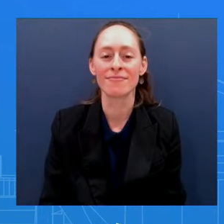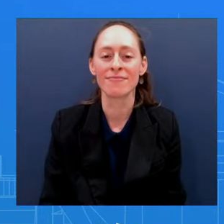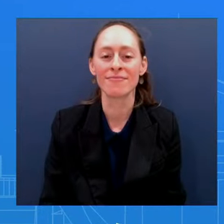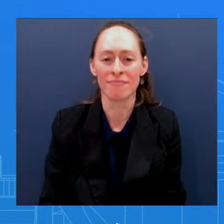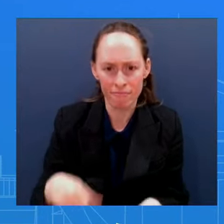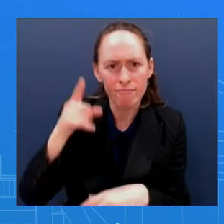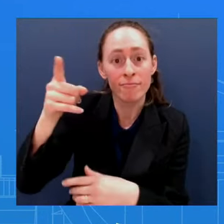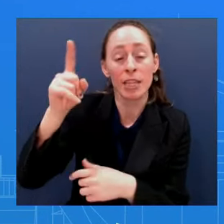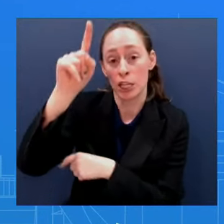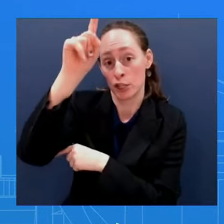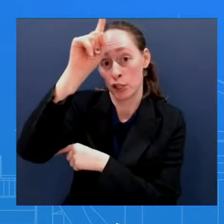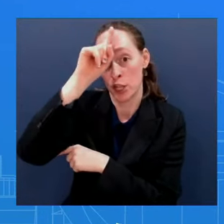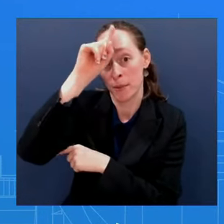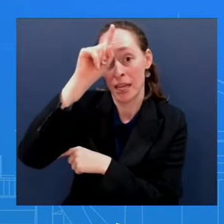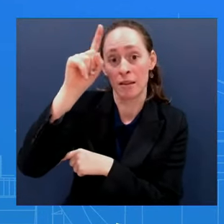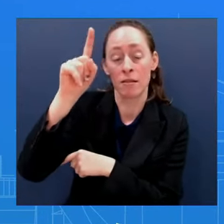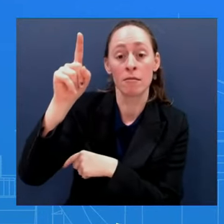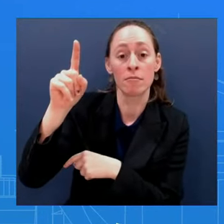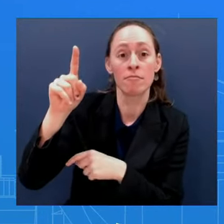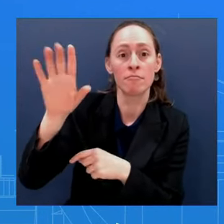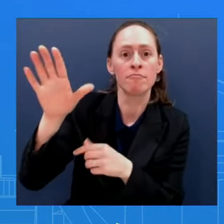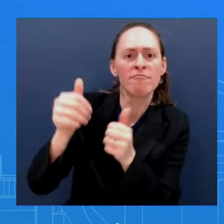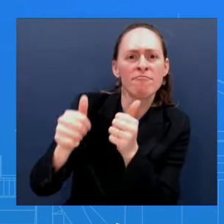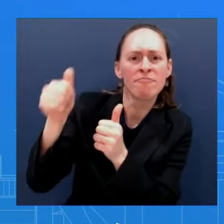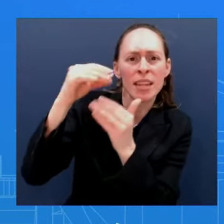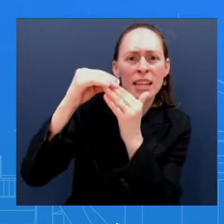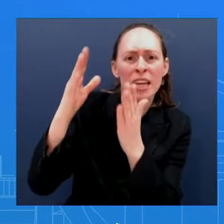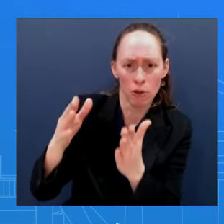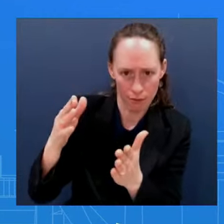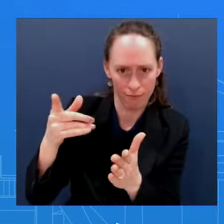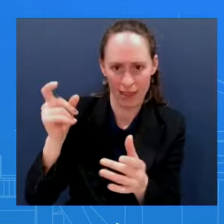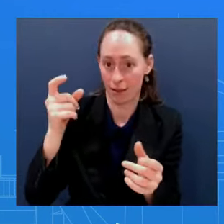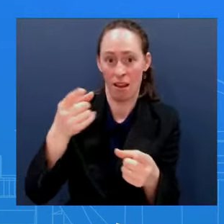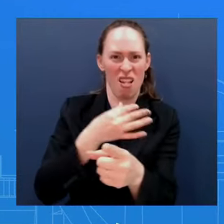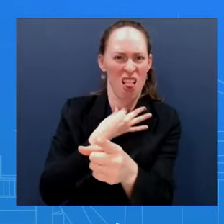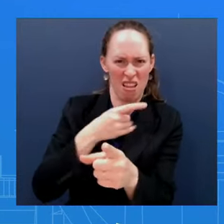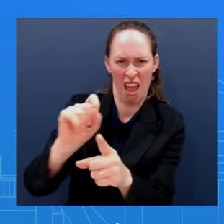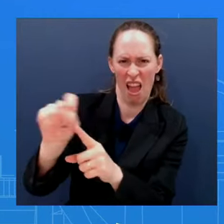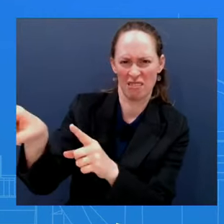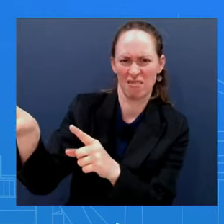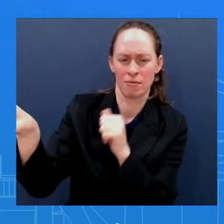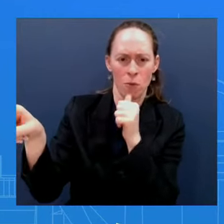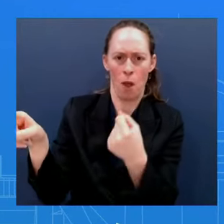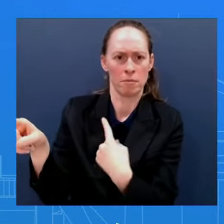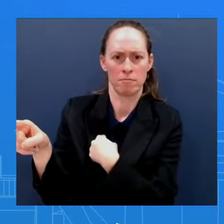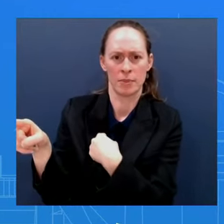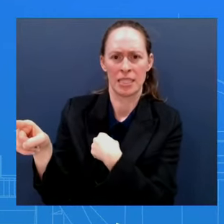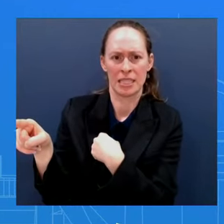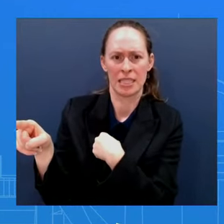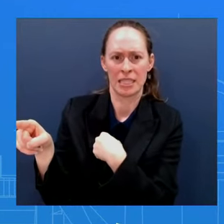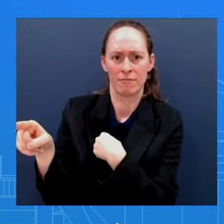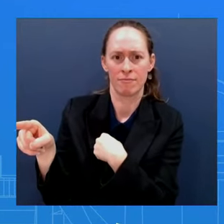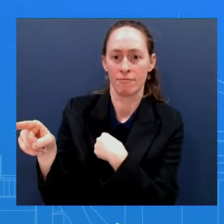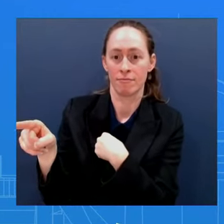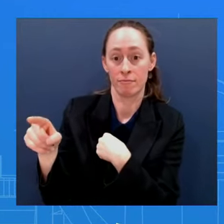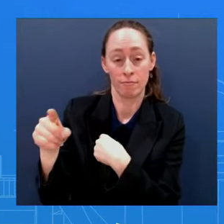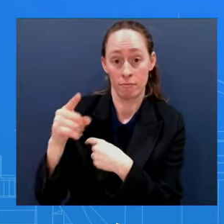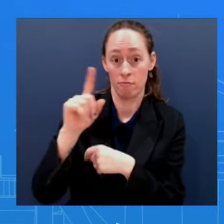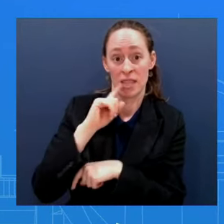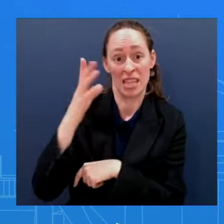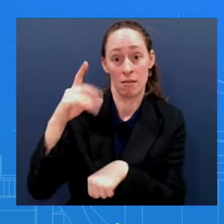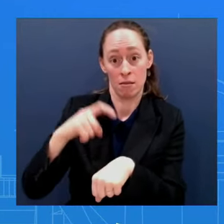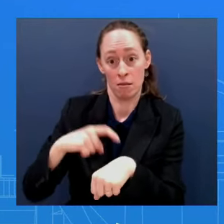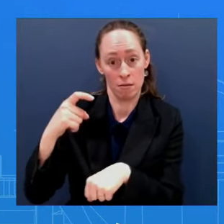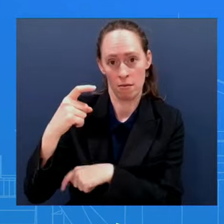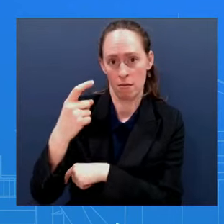obviously when, when a foreign leader comes There are two governments that have this discussion They go through the process of what they want that trip to look like when they're